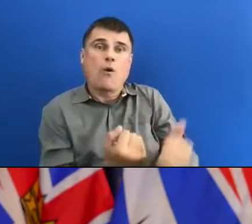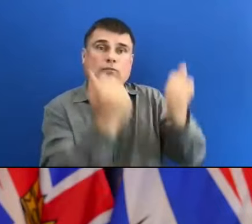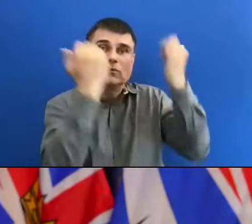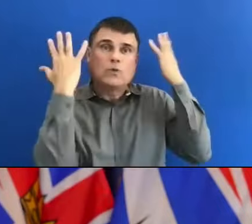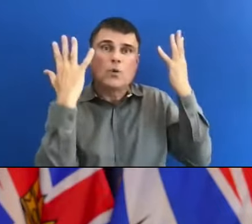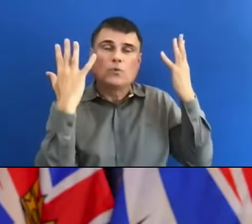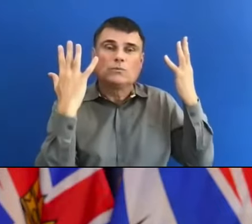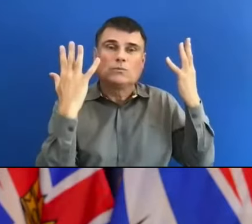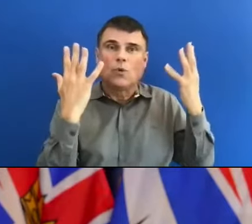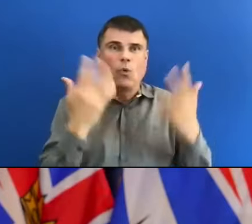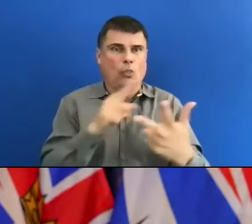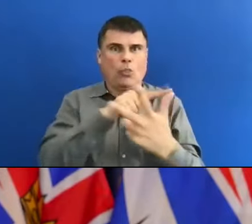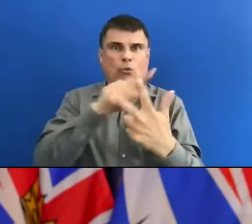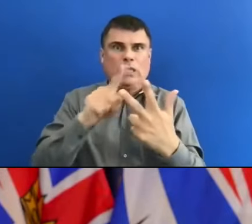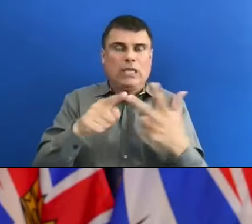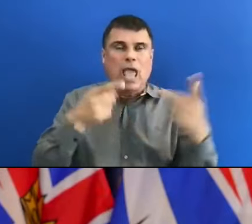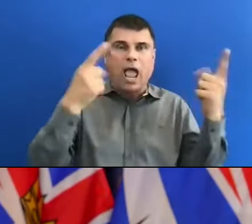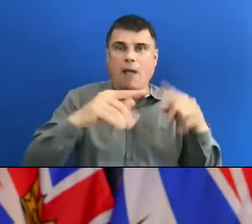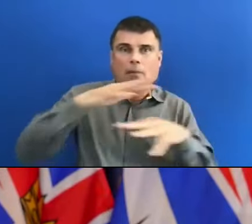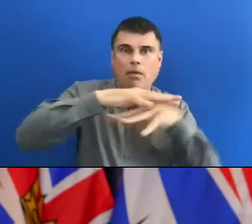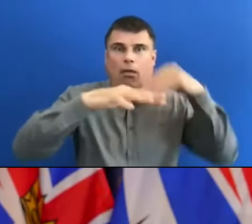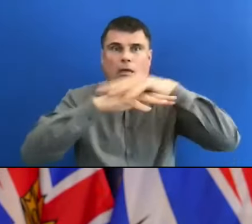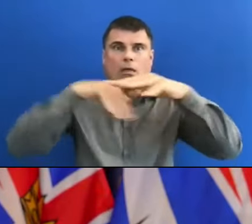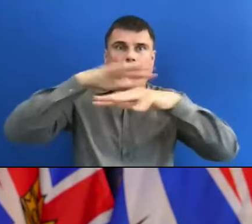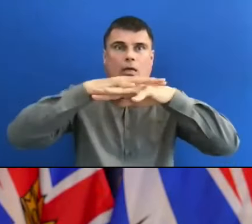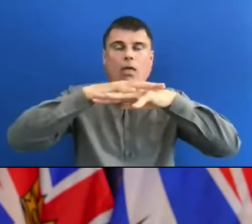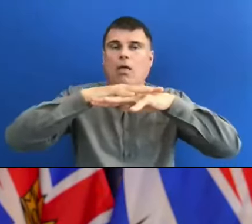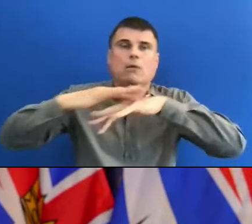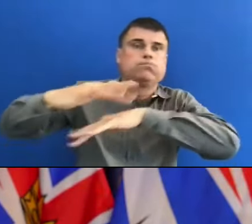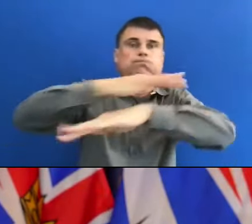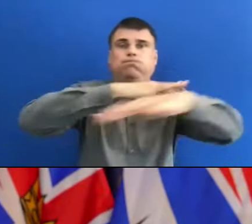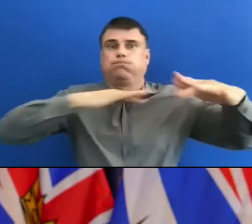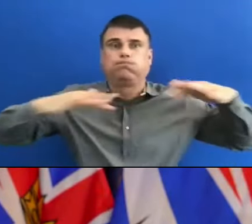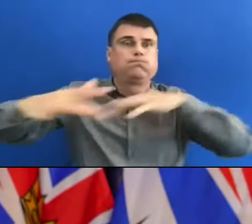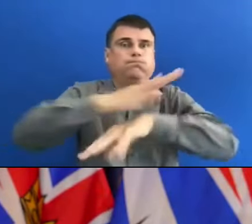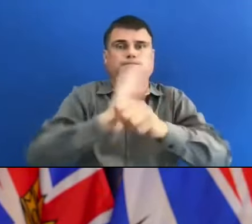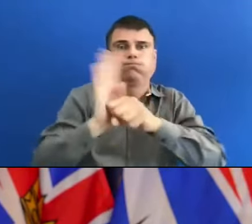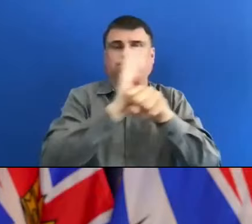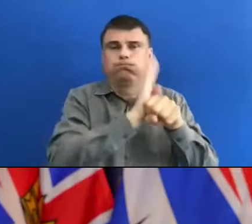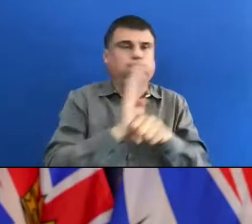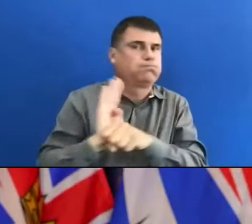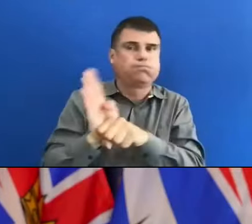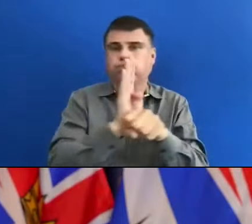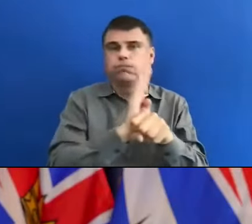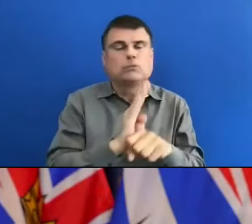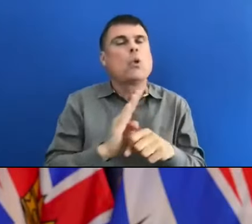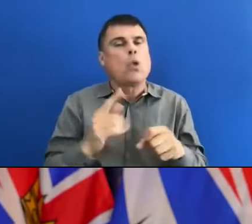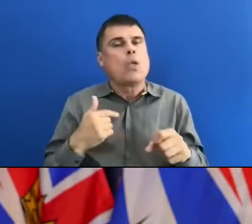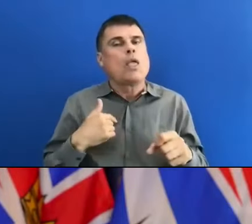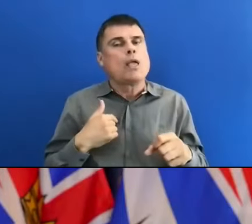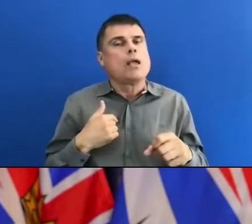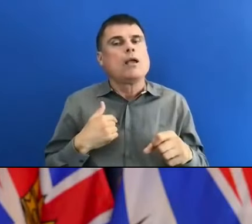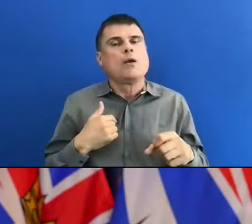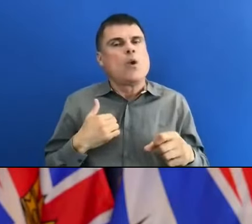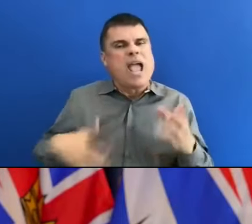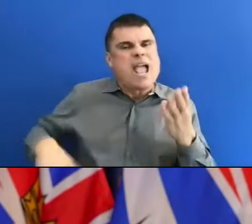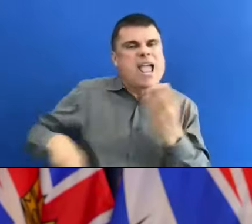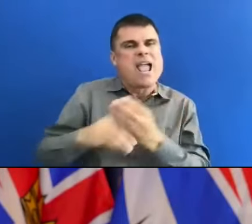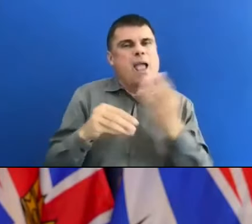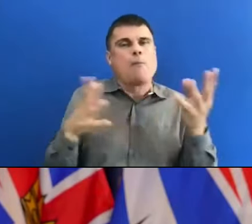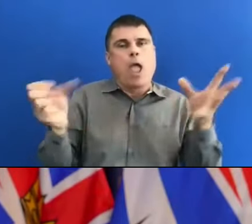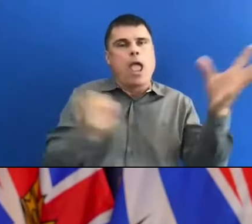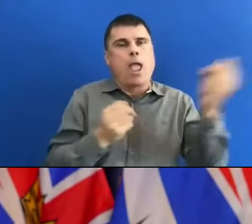those systems. So we have to continue to do what we've been doing which is adding hundreds of full-time ambulance paramedics positions.